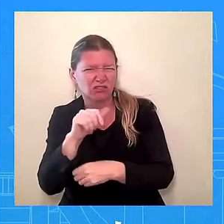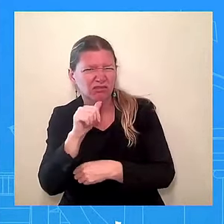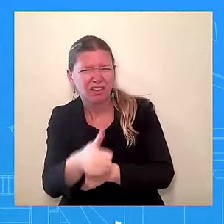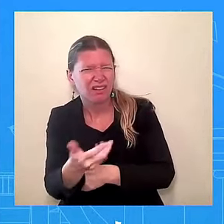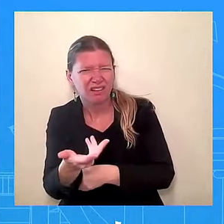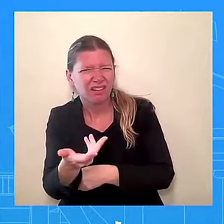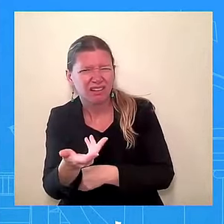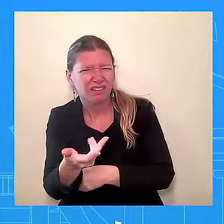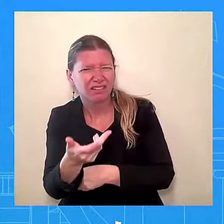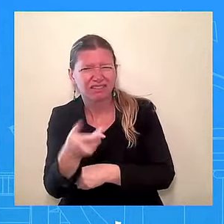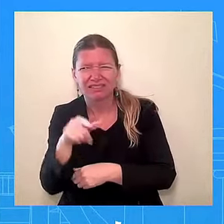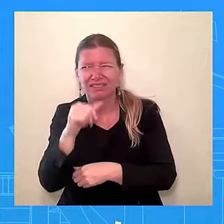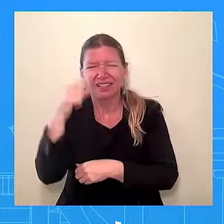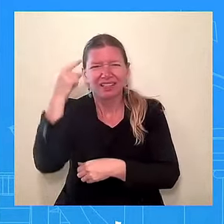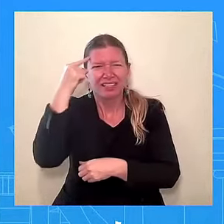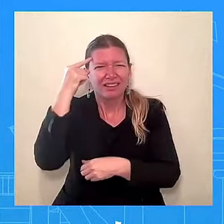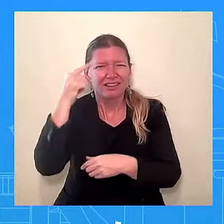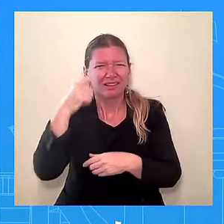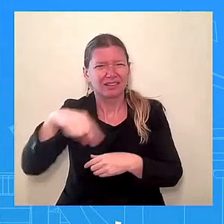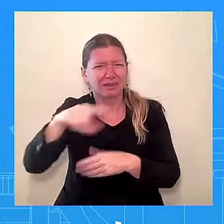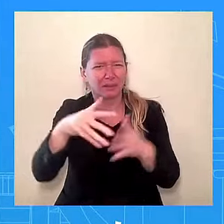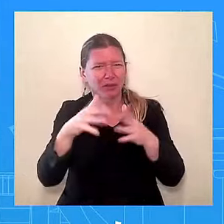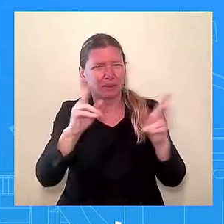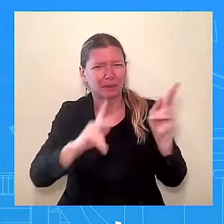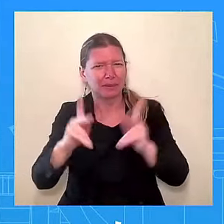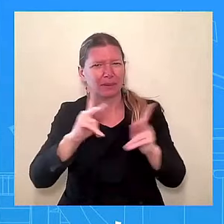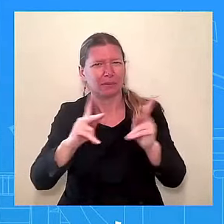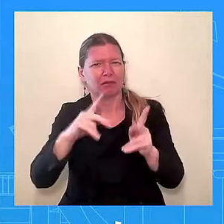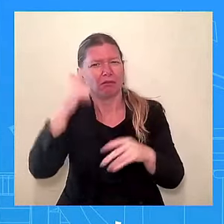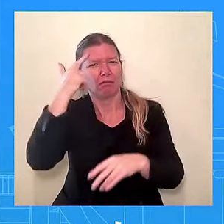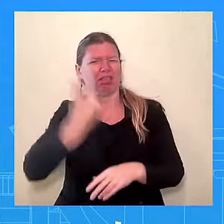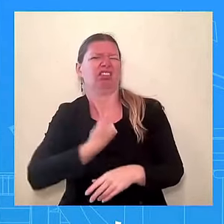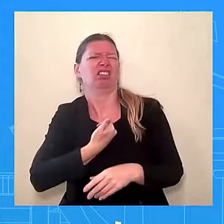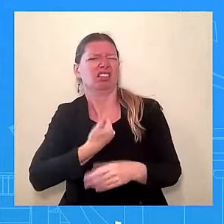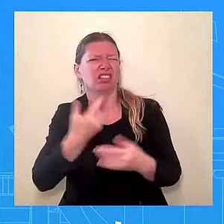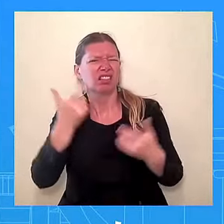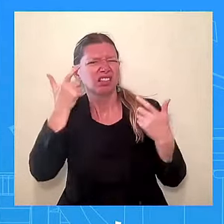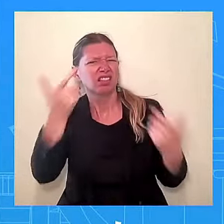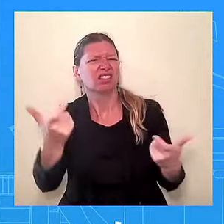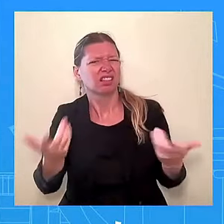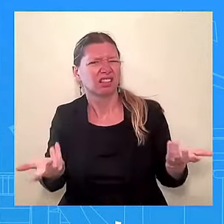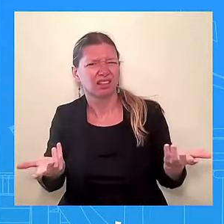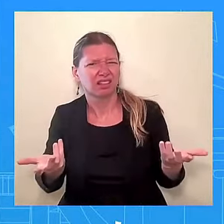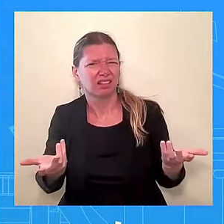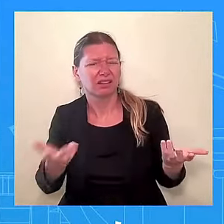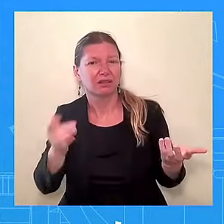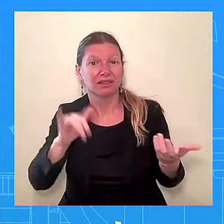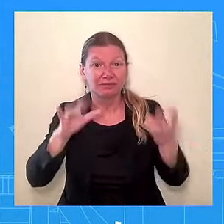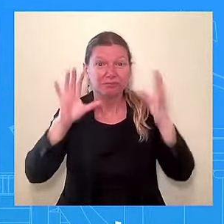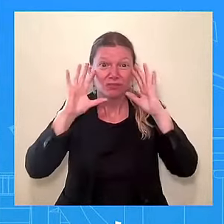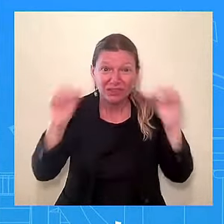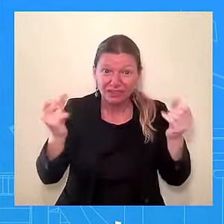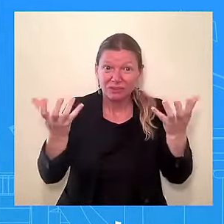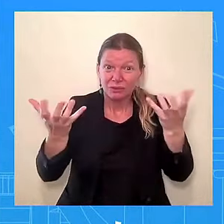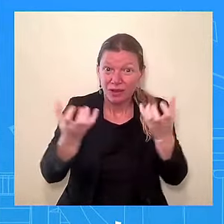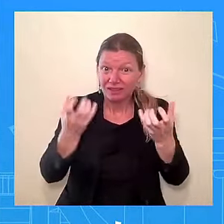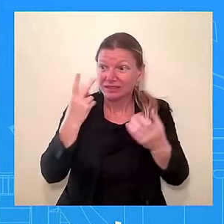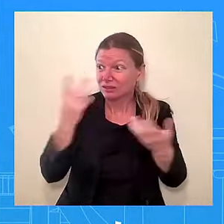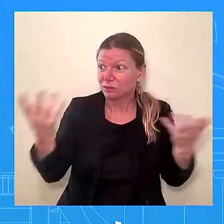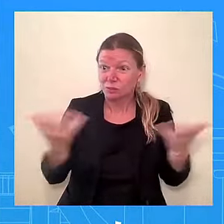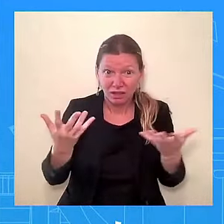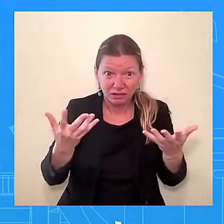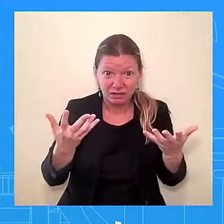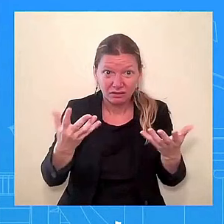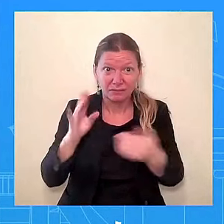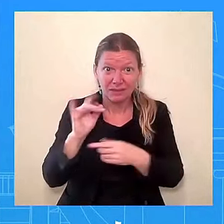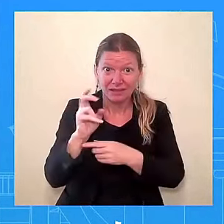the president would love, would love to move forward with that deal, with that deal that we were able to get done. But they themselves, Republicans, voted